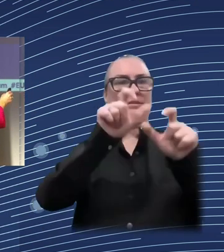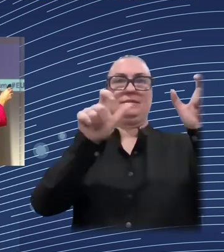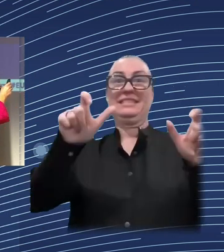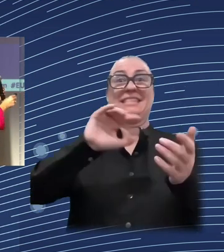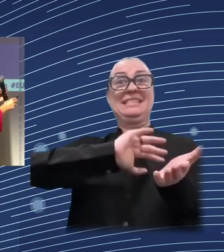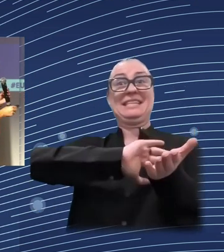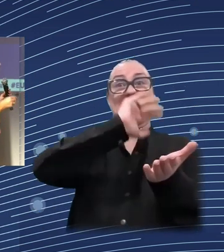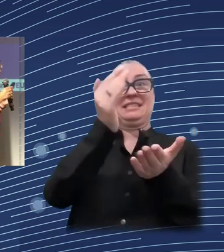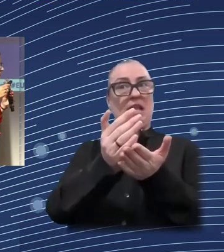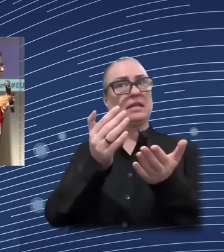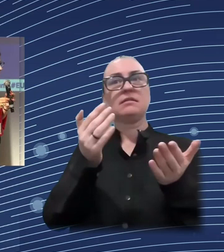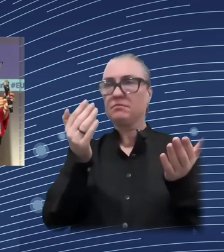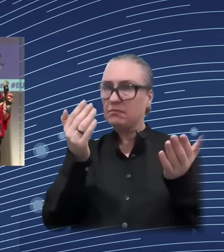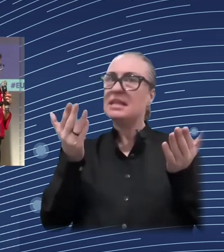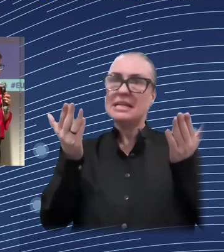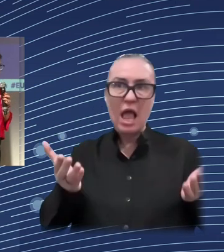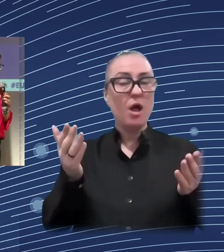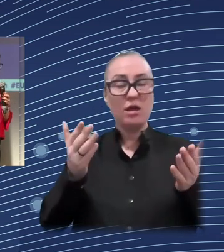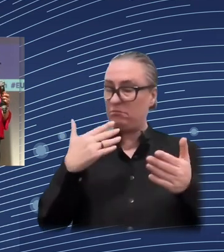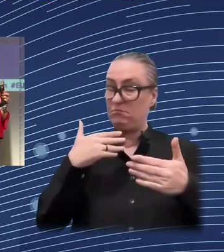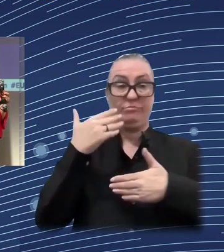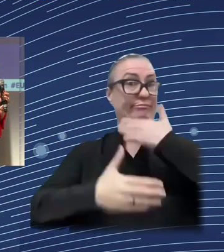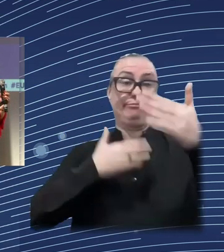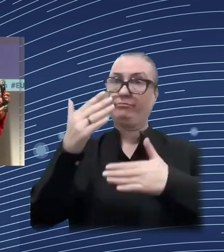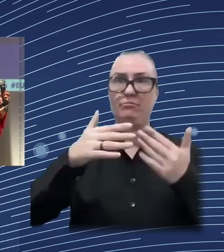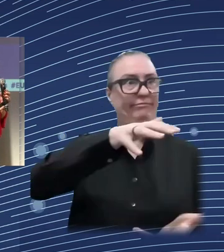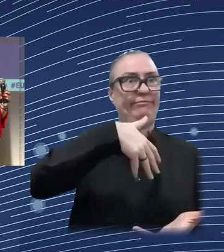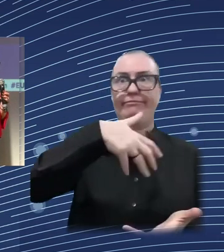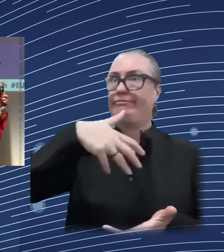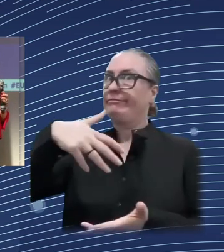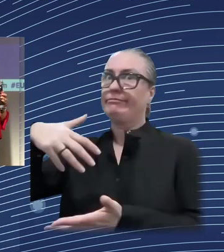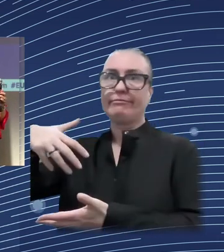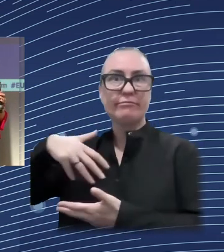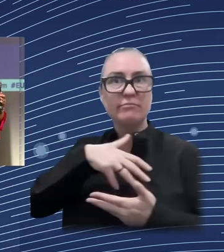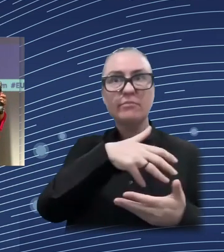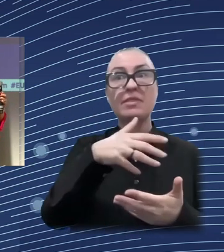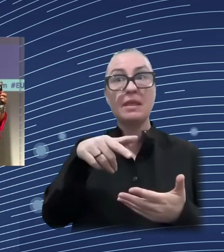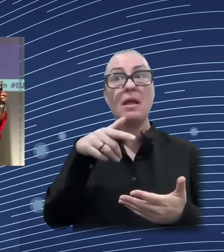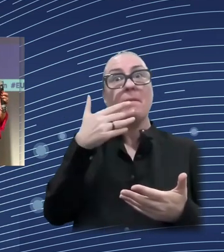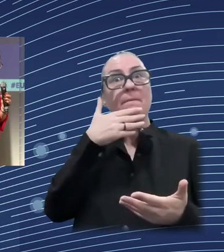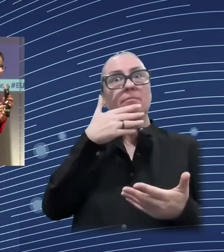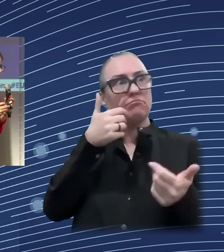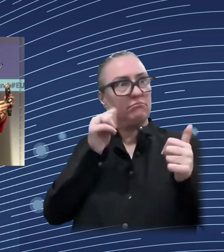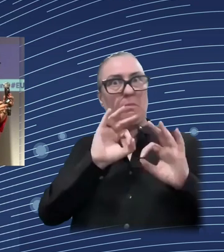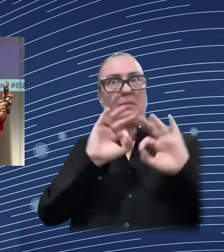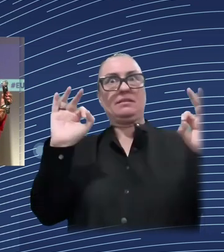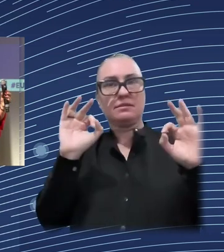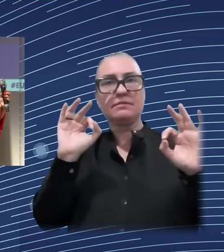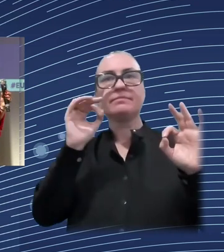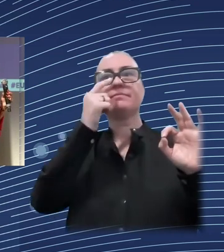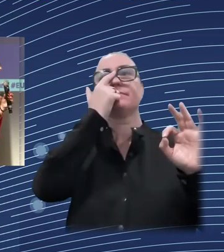interesting in data and in quantitative analysis, because this is important, we also need to avoid to force